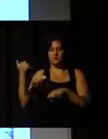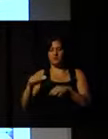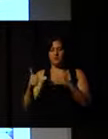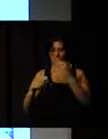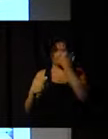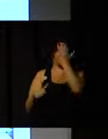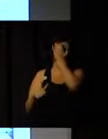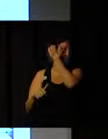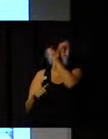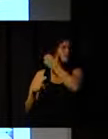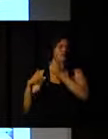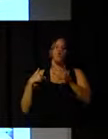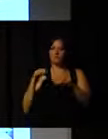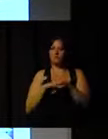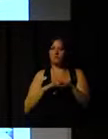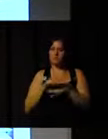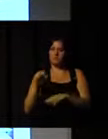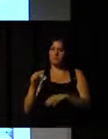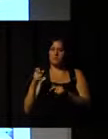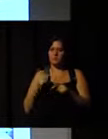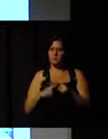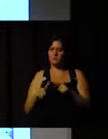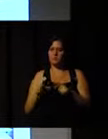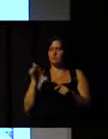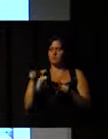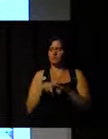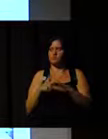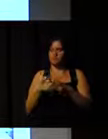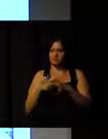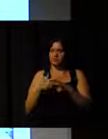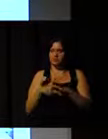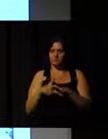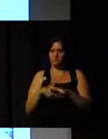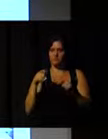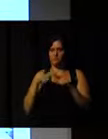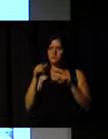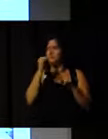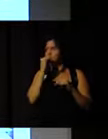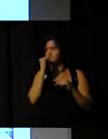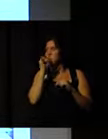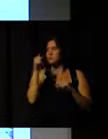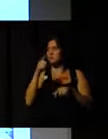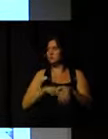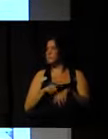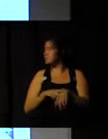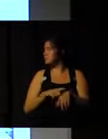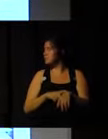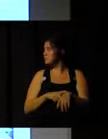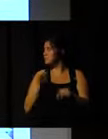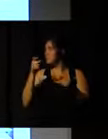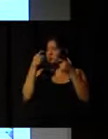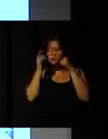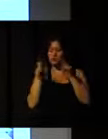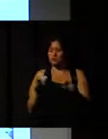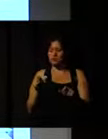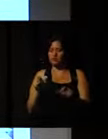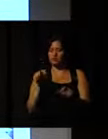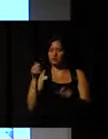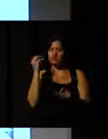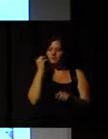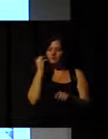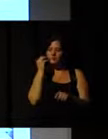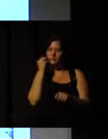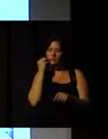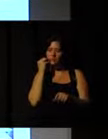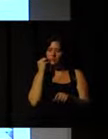I'm going to discuss about these tools. Unfortunately, we don't have time. But, what is interesting is this attempt of the